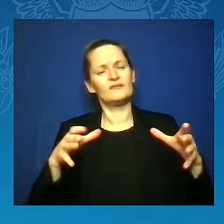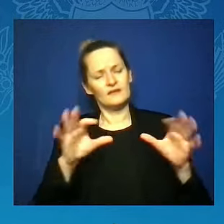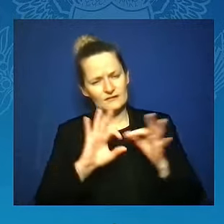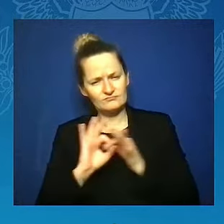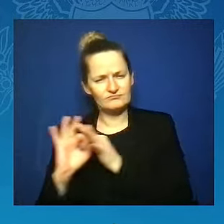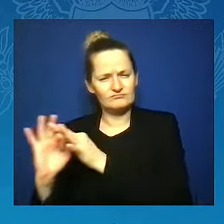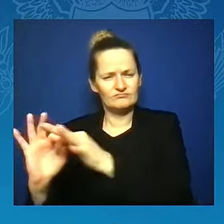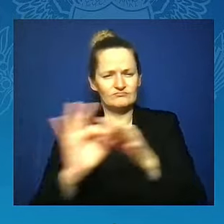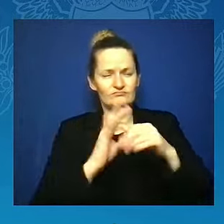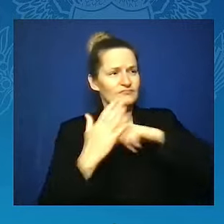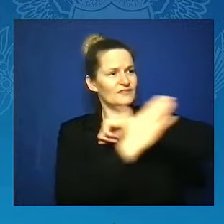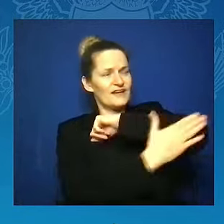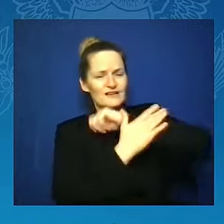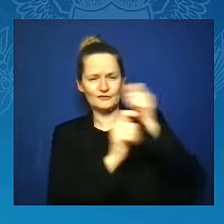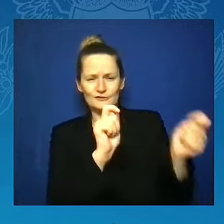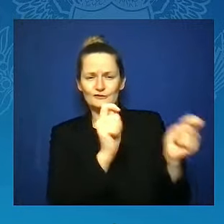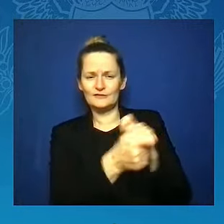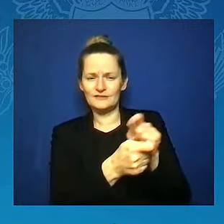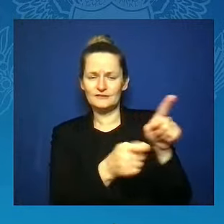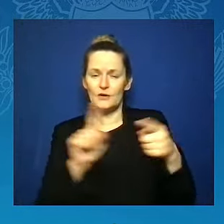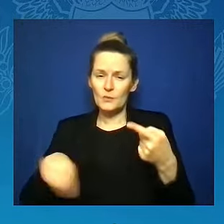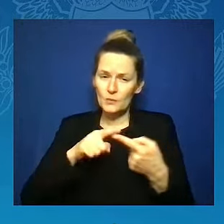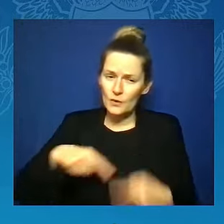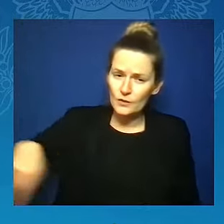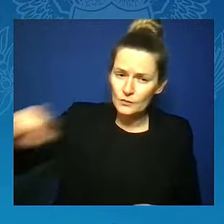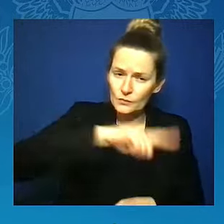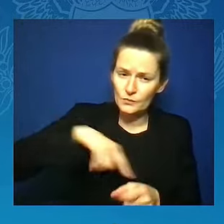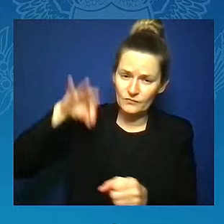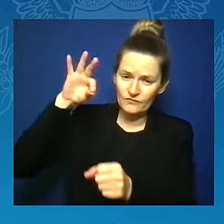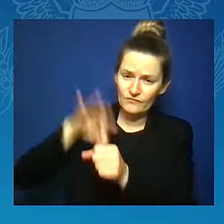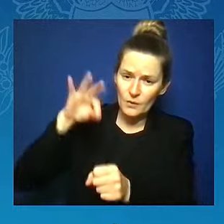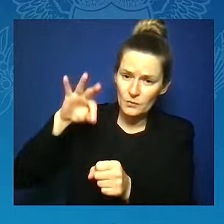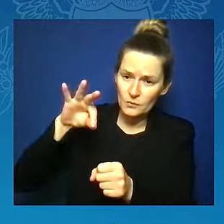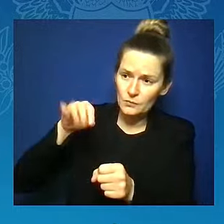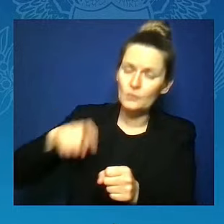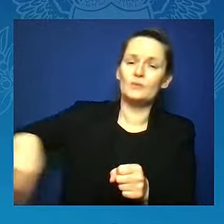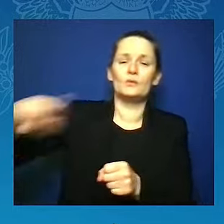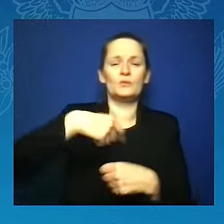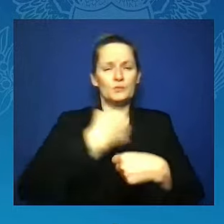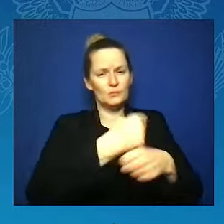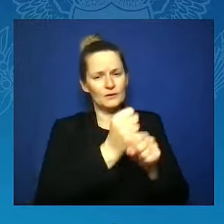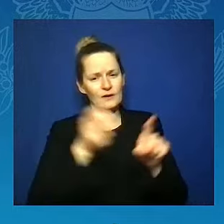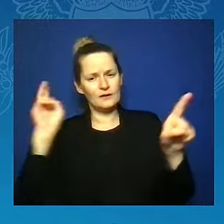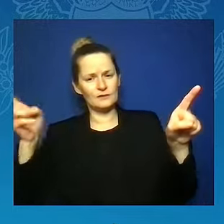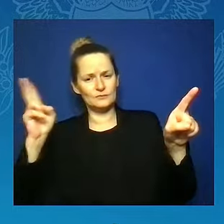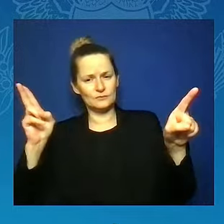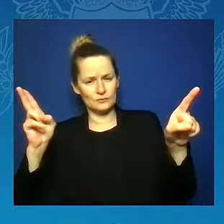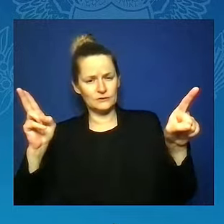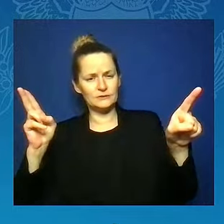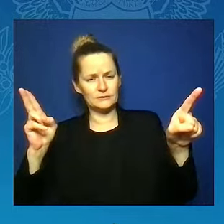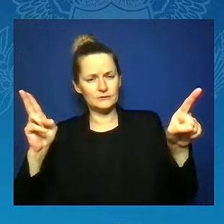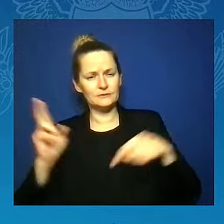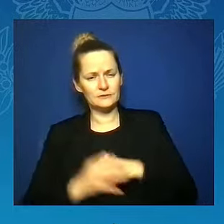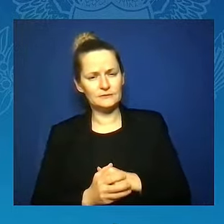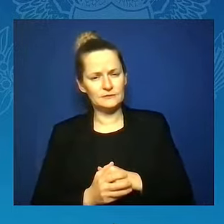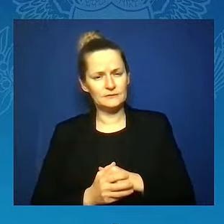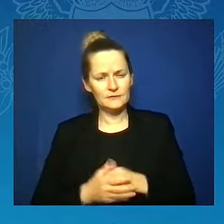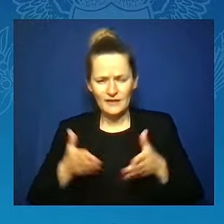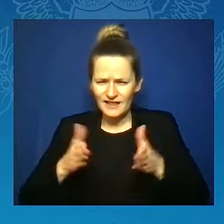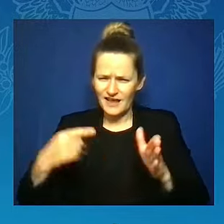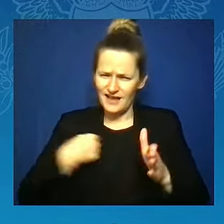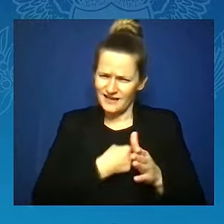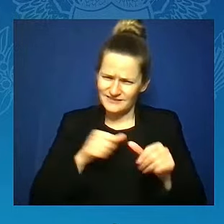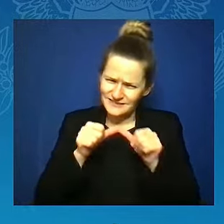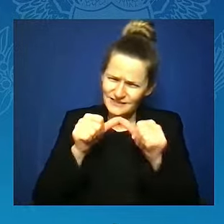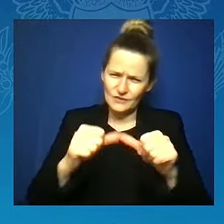So let us continue to fight with optimism, with faith, and with